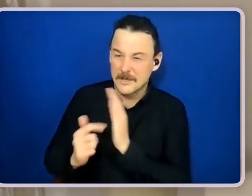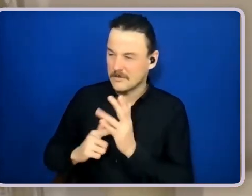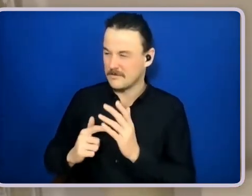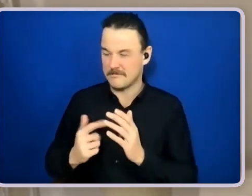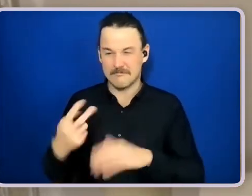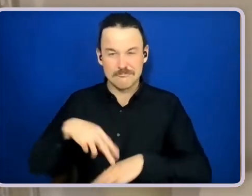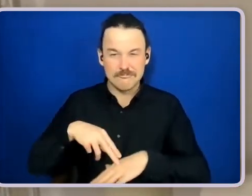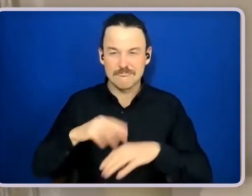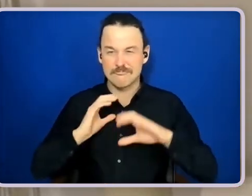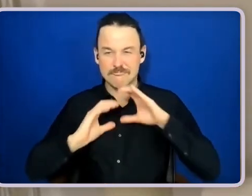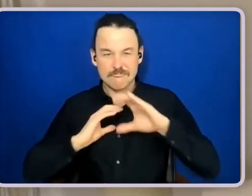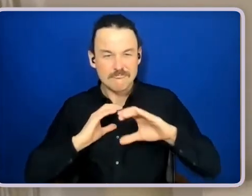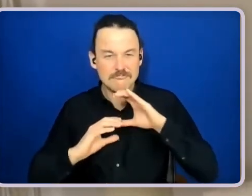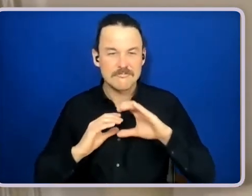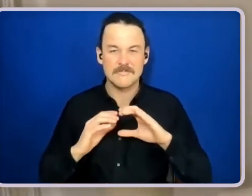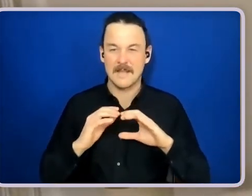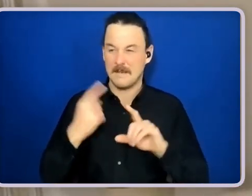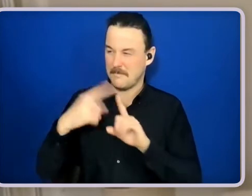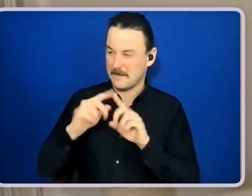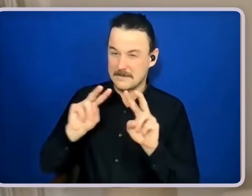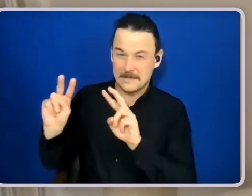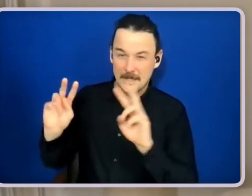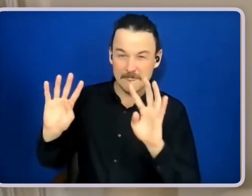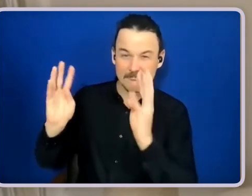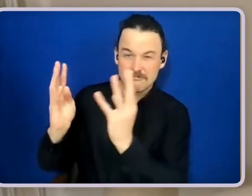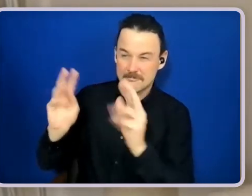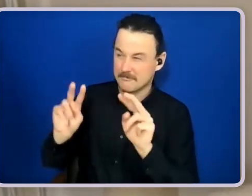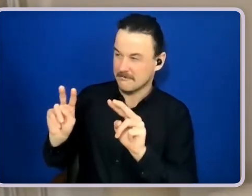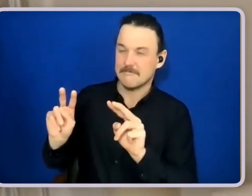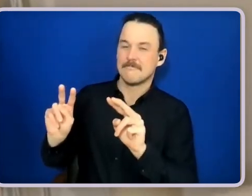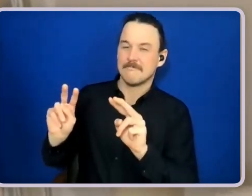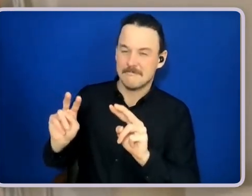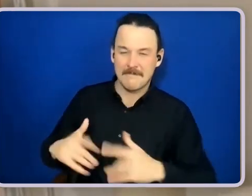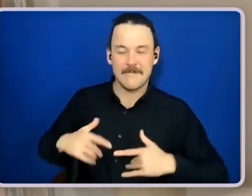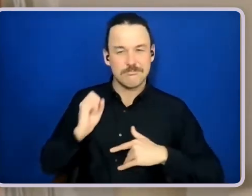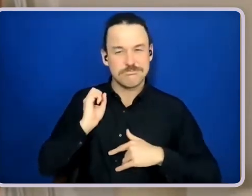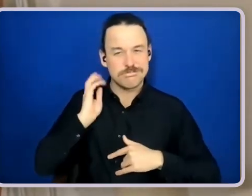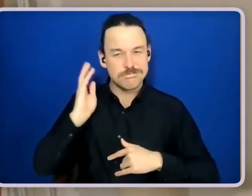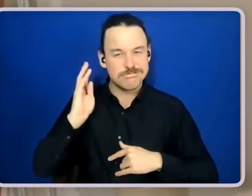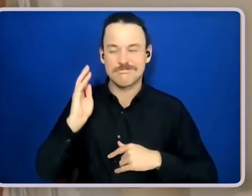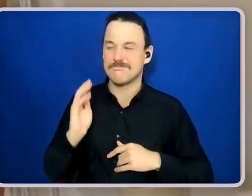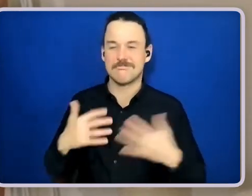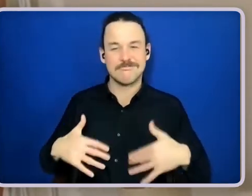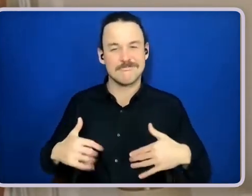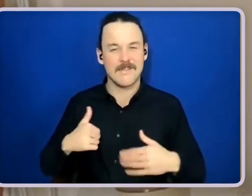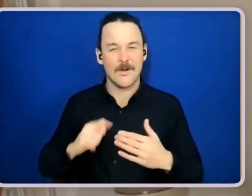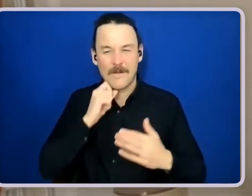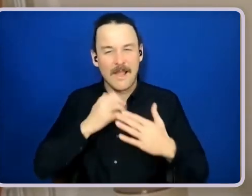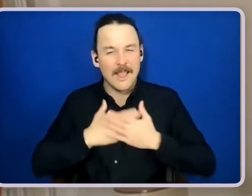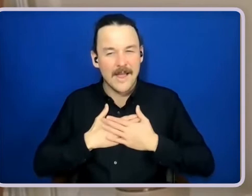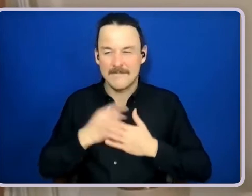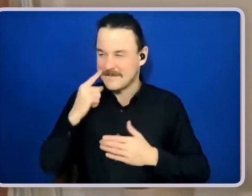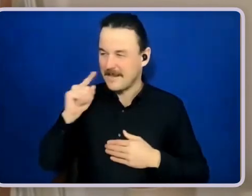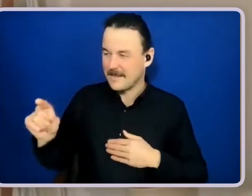his support network around him. It's something I'd love to see in place for all